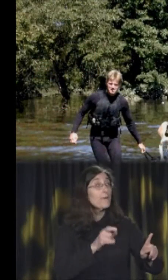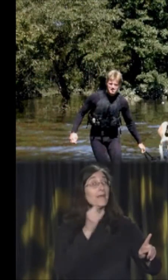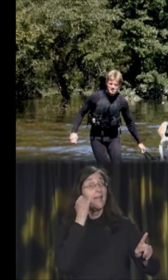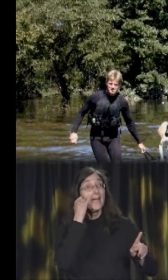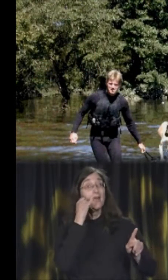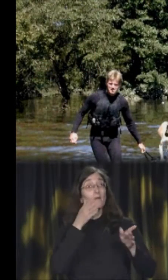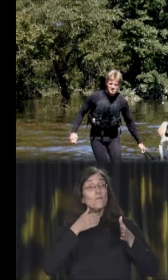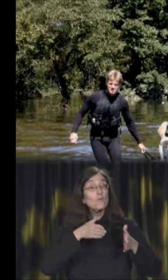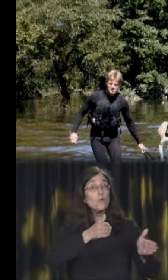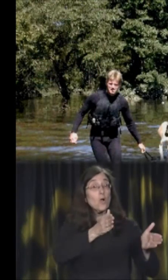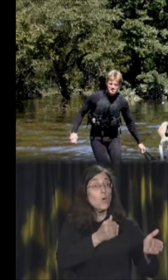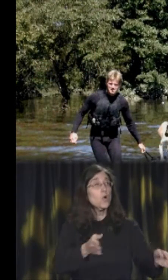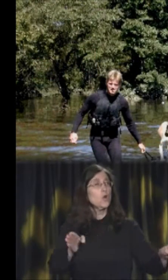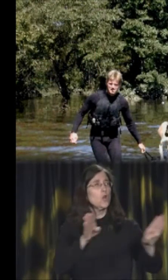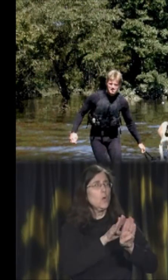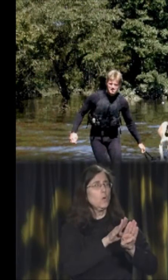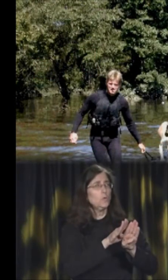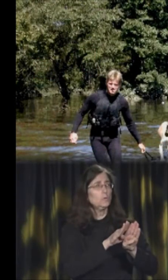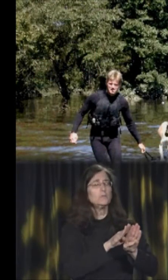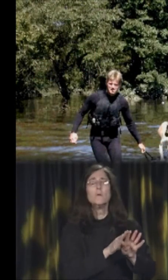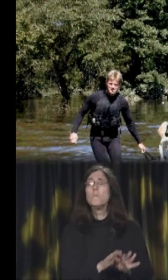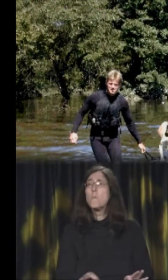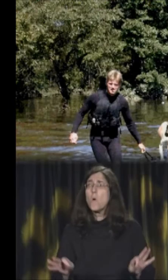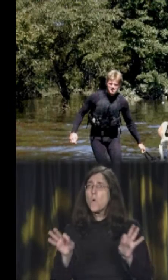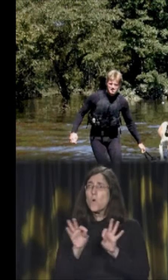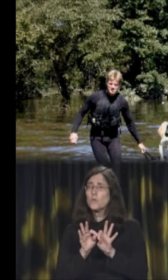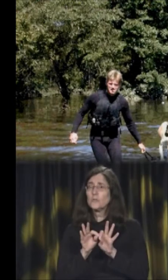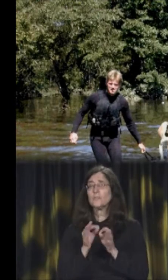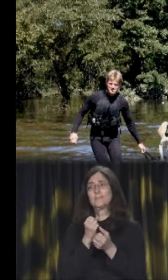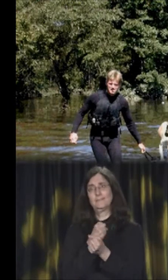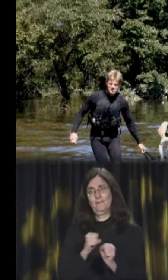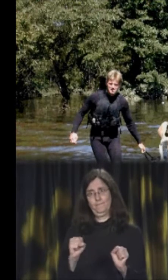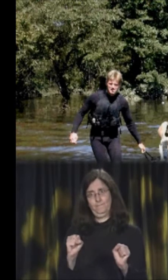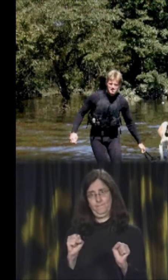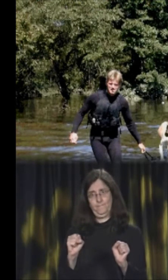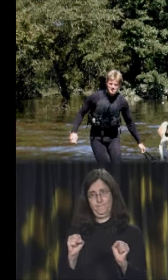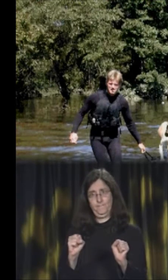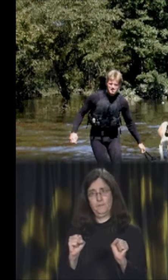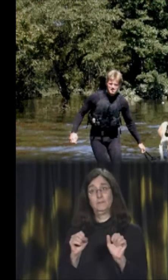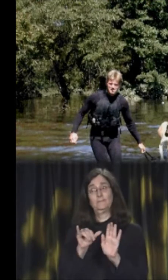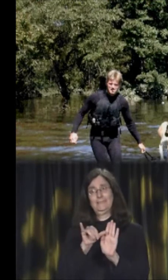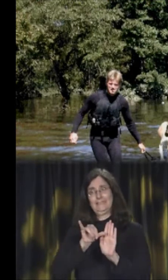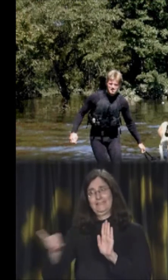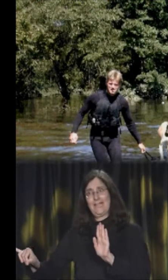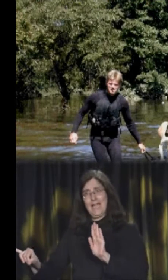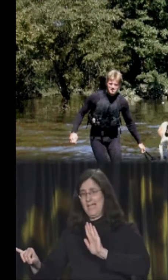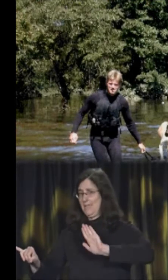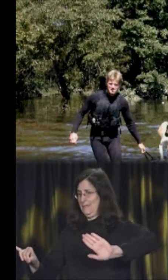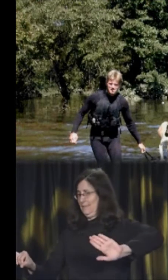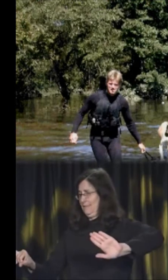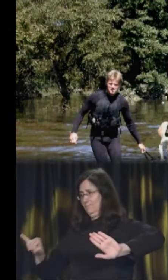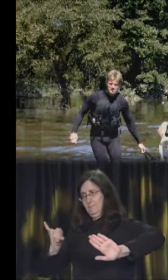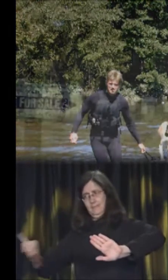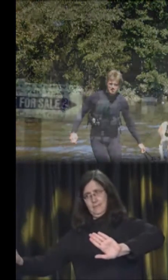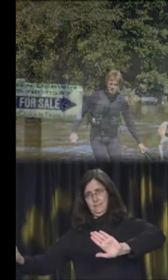After a flood, keep out of the flood waters, especially children and pets, since the water may be contaminated.